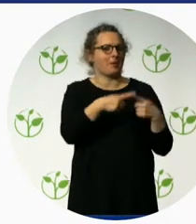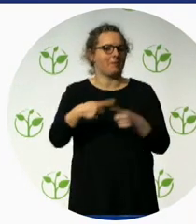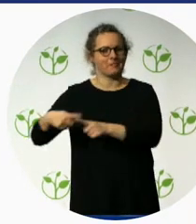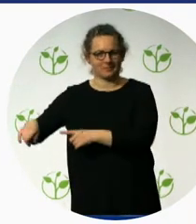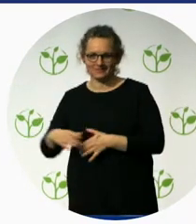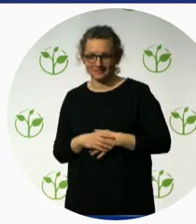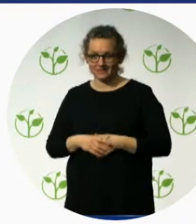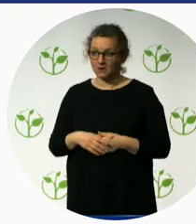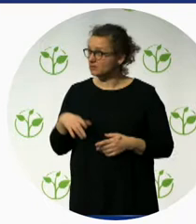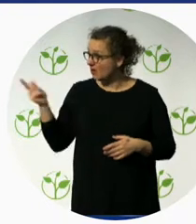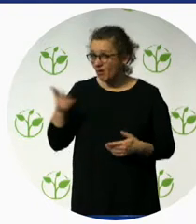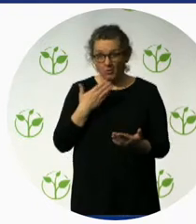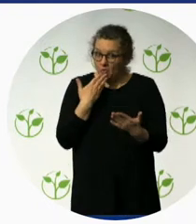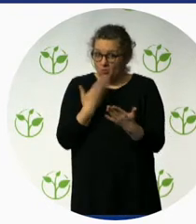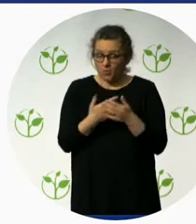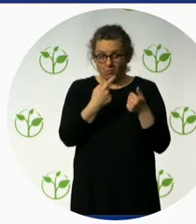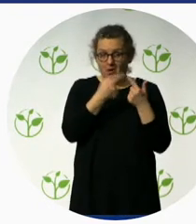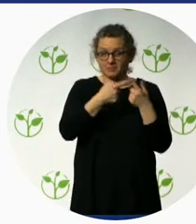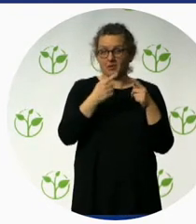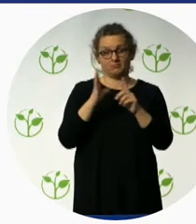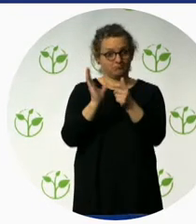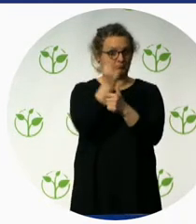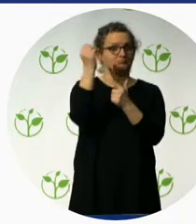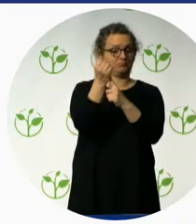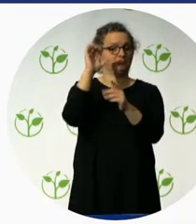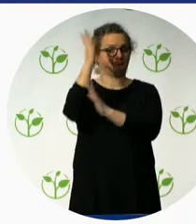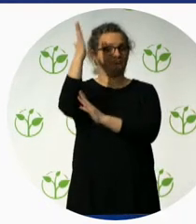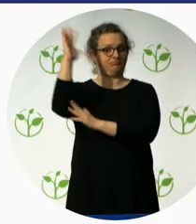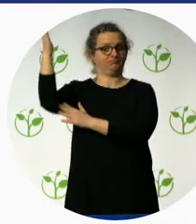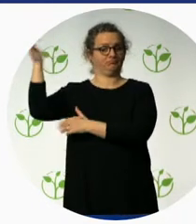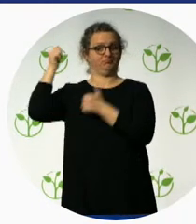journey started with a six hour tour and ended.